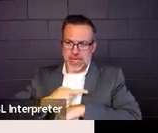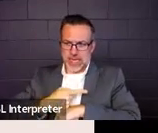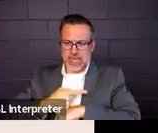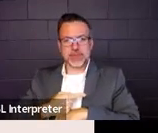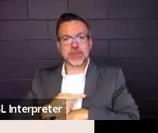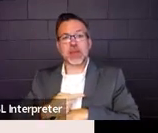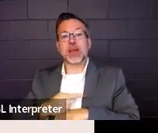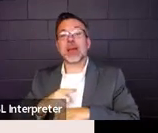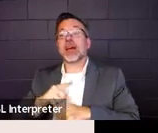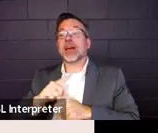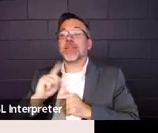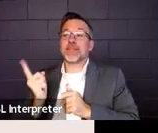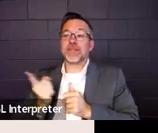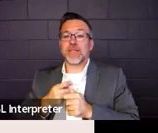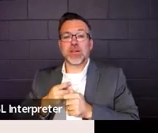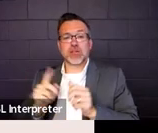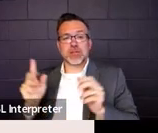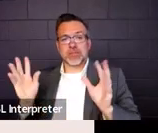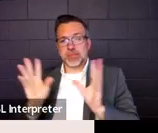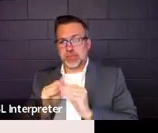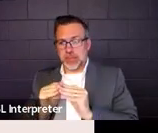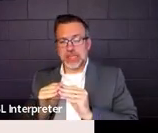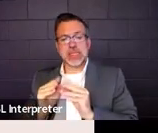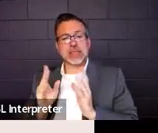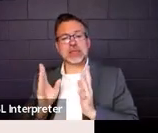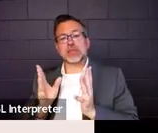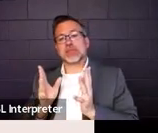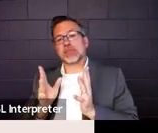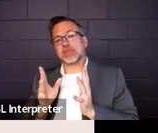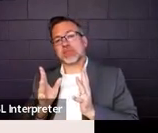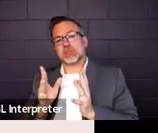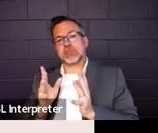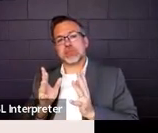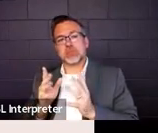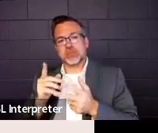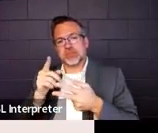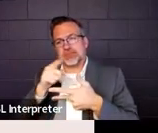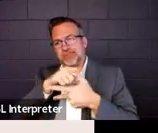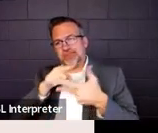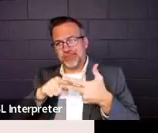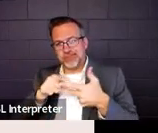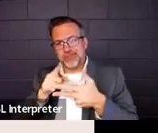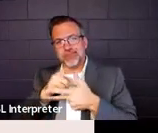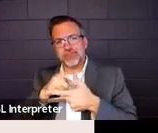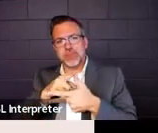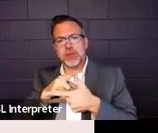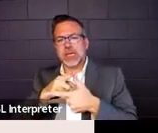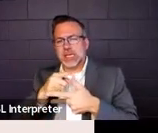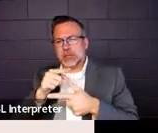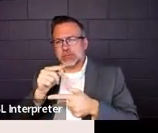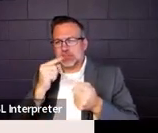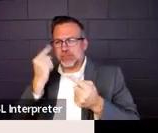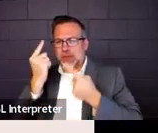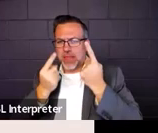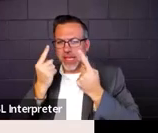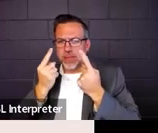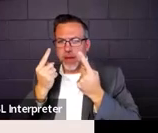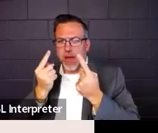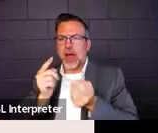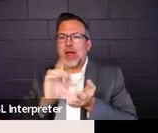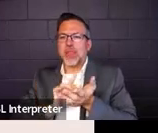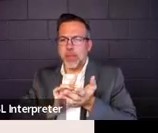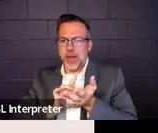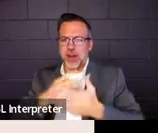first meeting, consider the individual medical needs as identified by the qualified medical